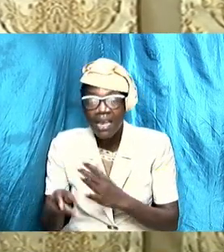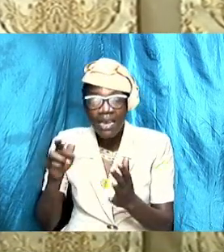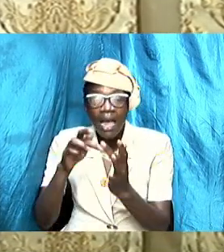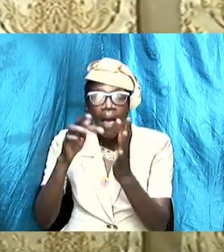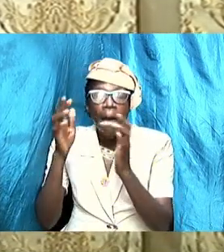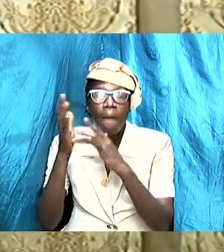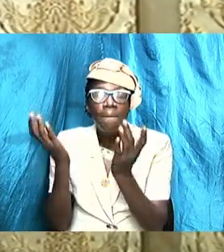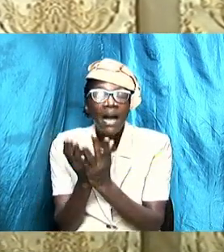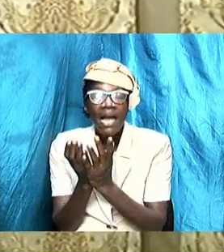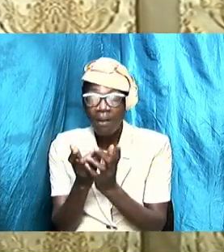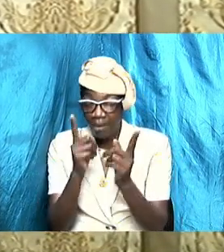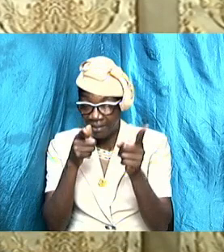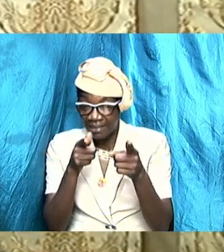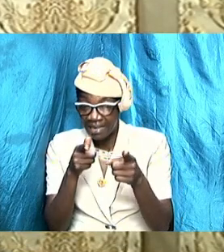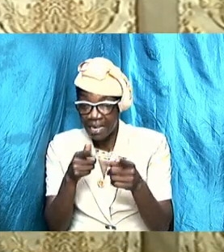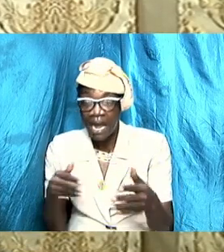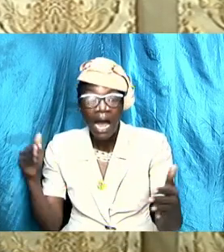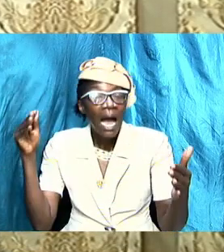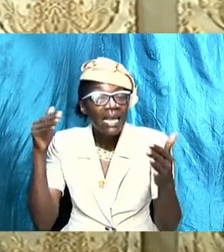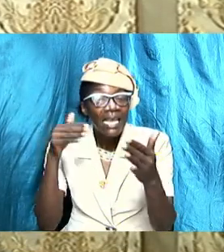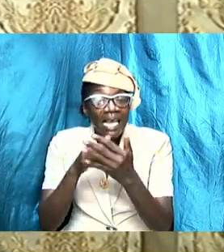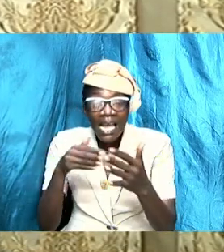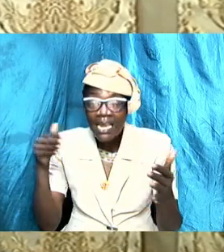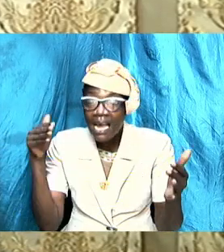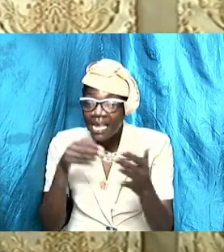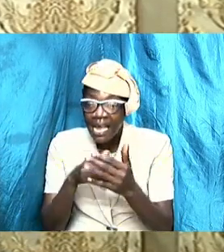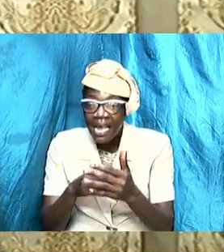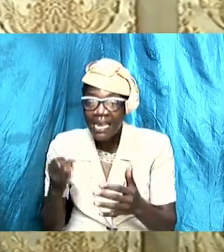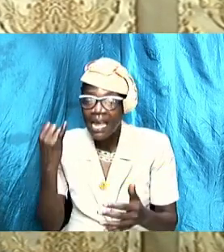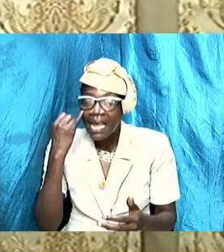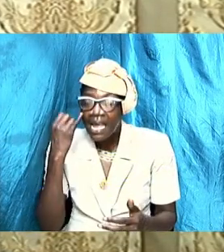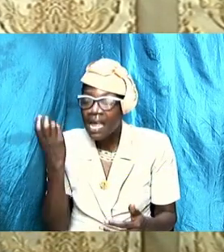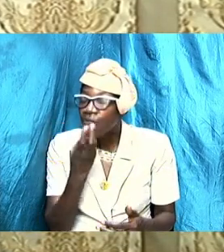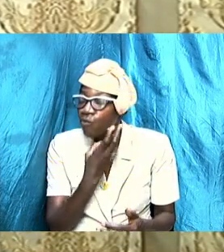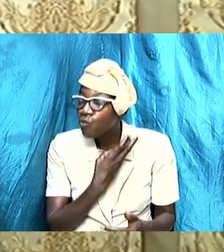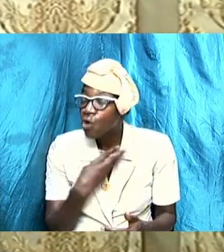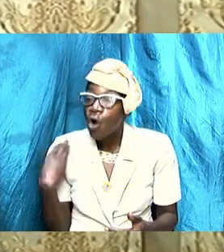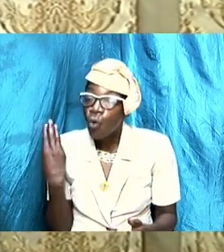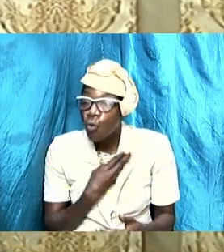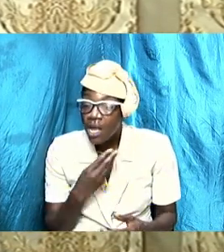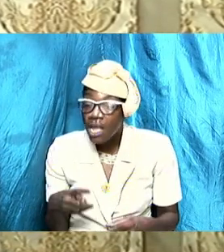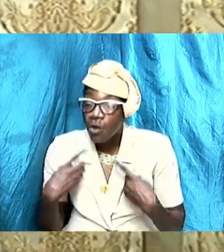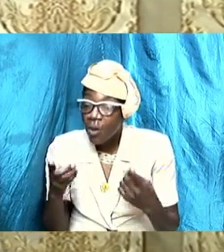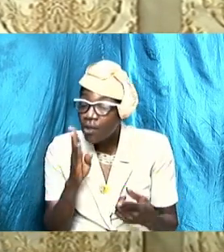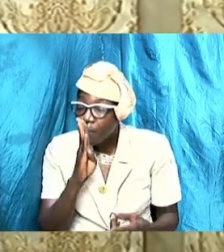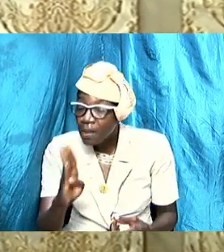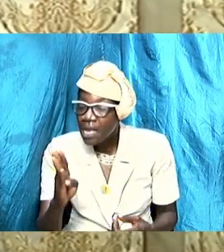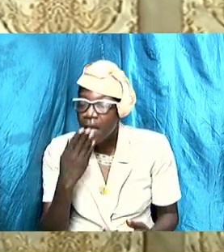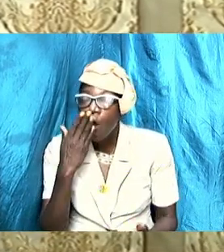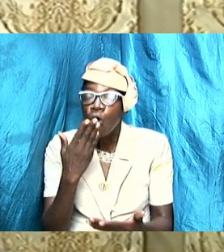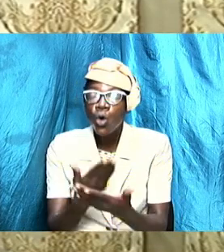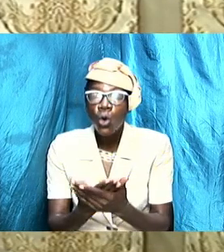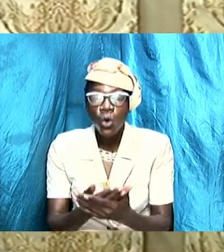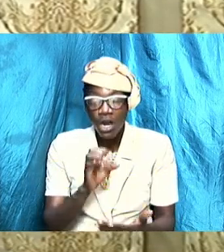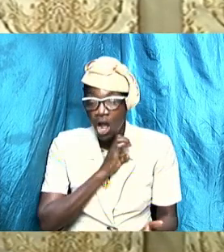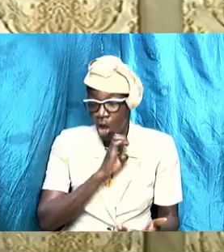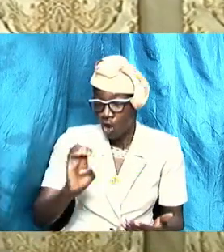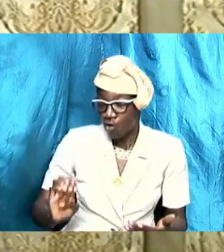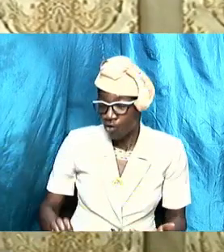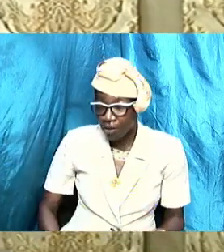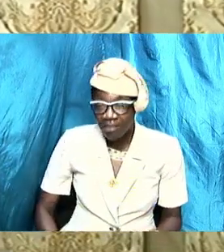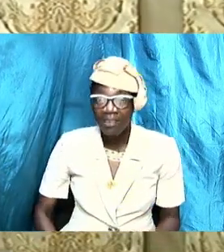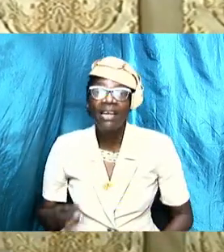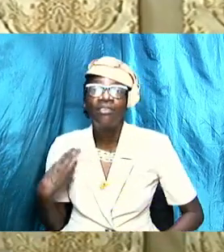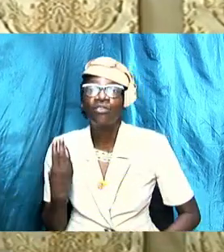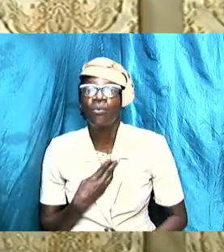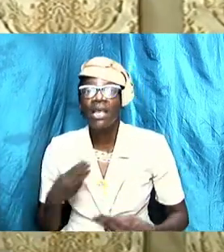know, I've said it over and over again. If we are going to be good Christians, solid Christians, we are going to